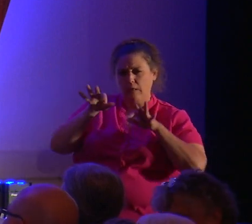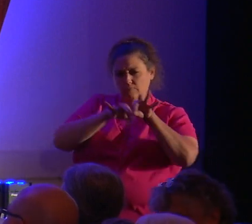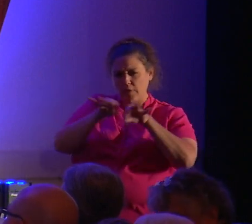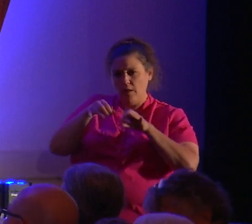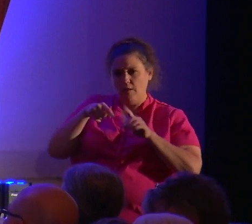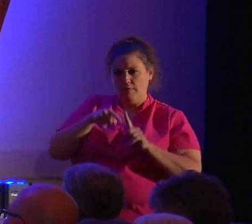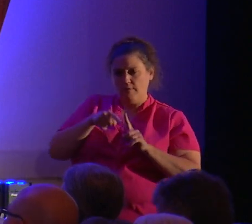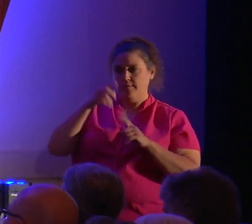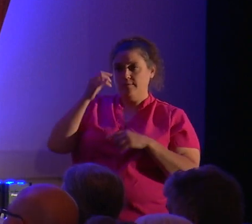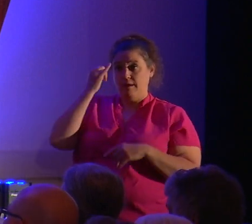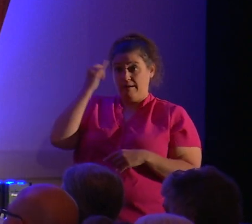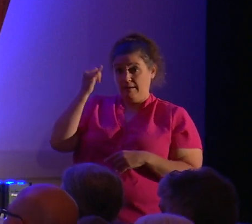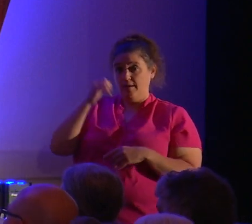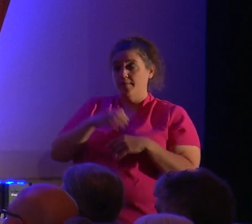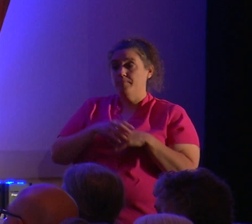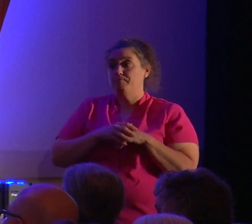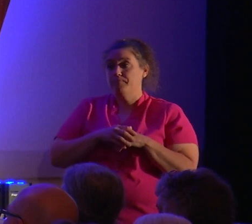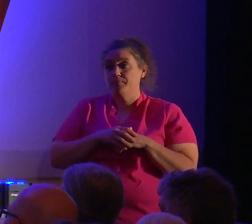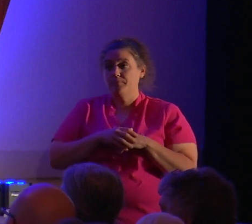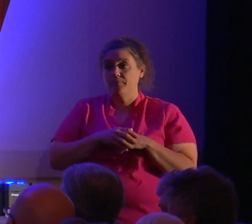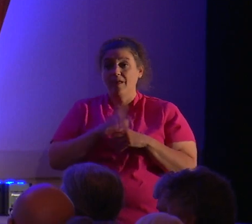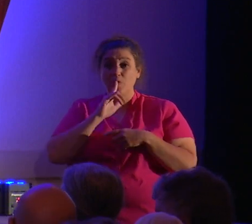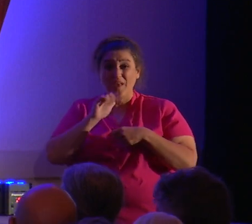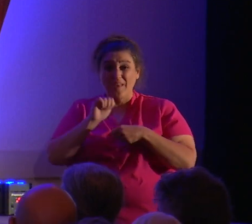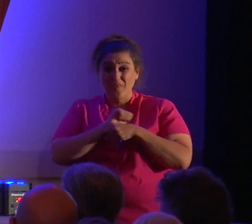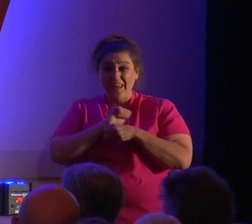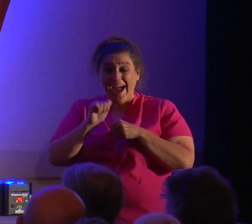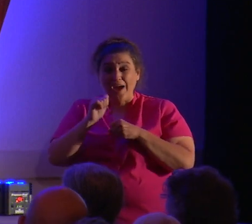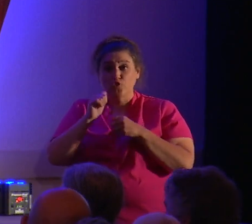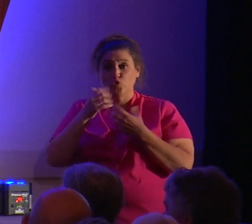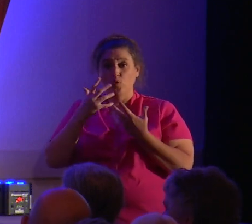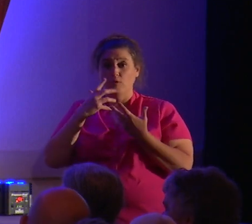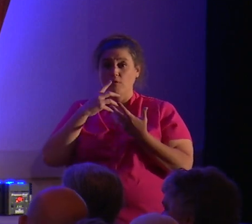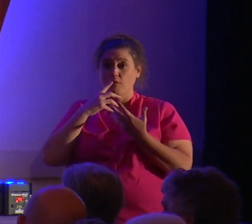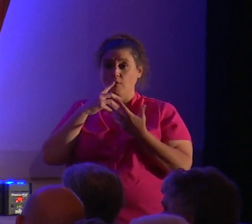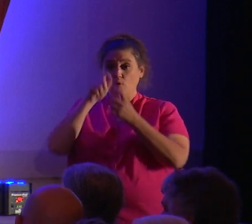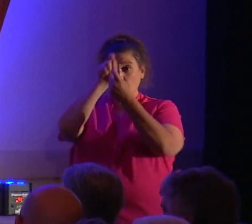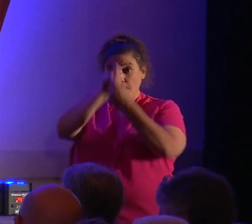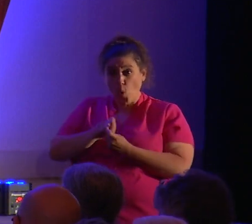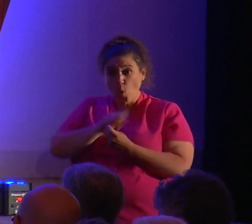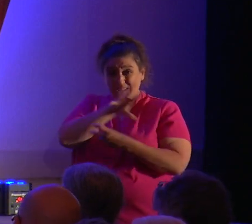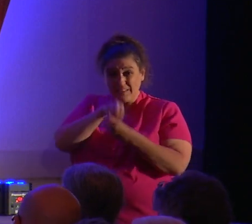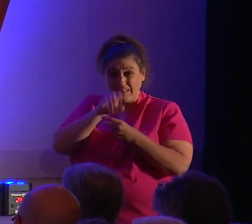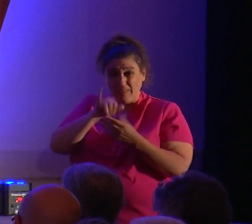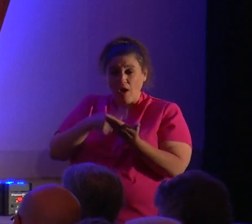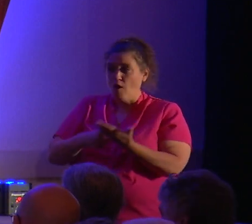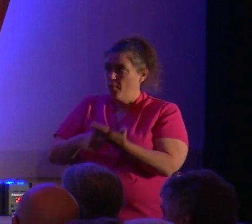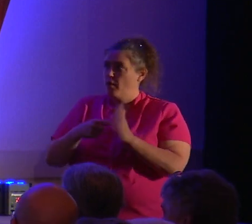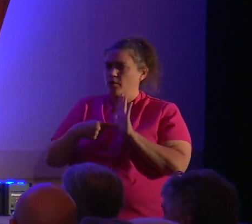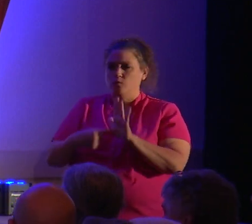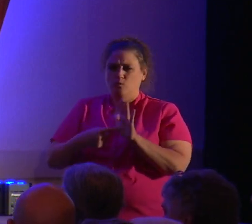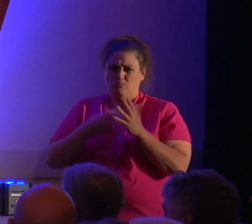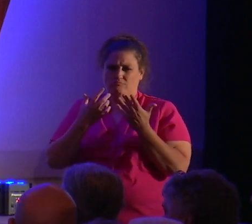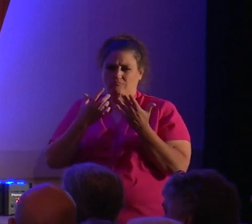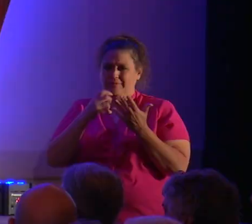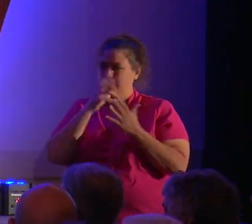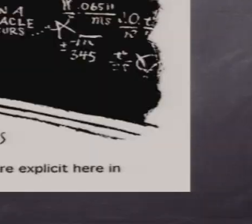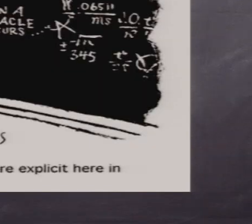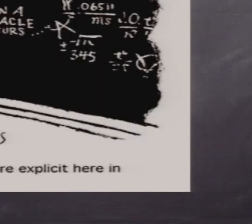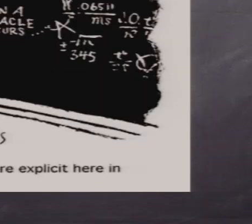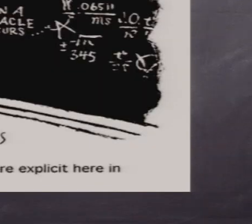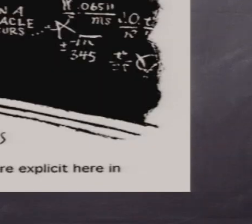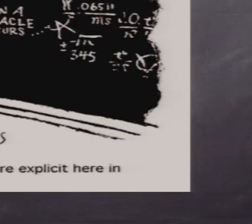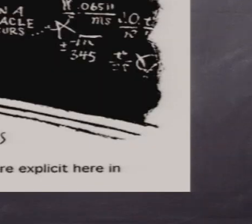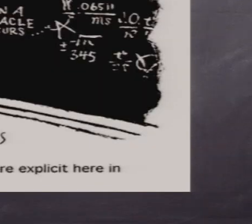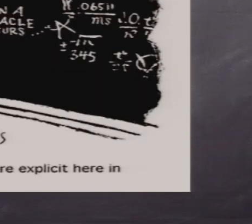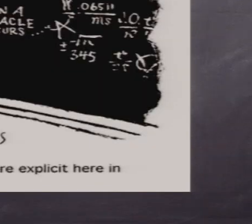be in and of themselves indicative of some kind of greater truth. We have to have more. That's the whole history of science. This is